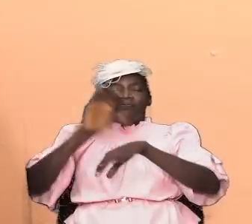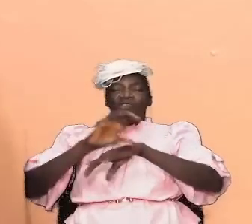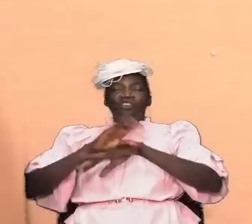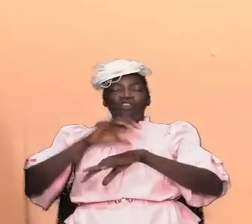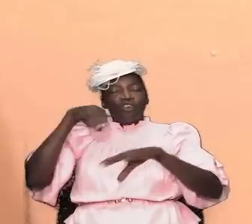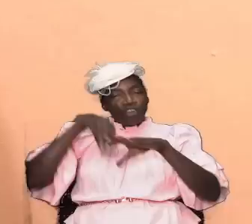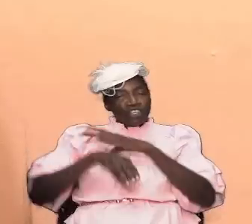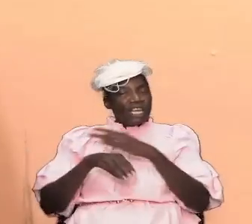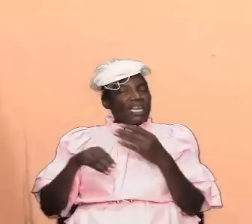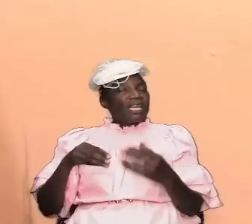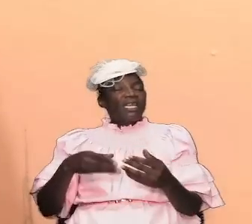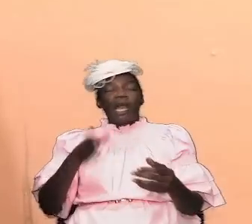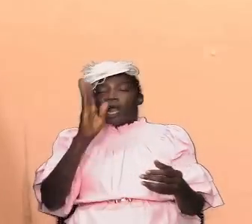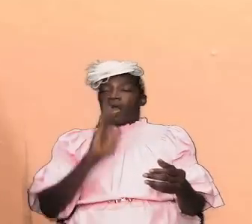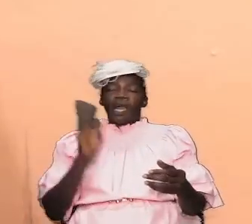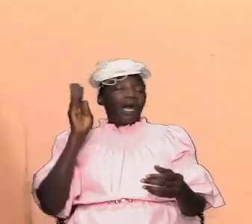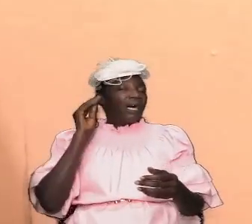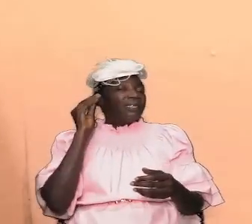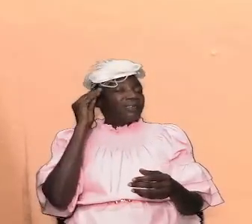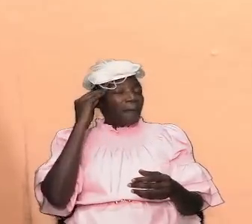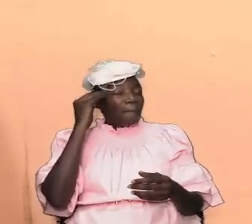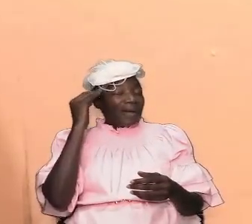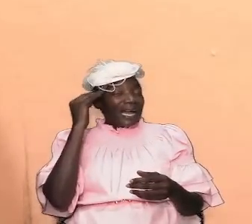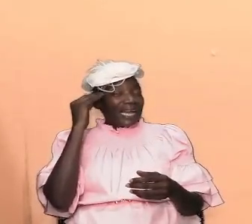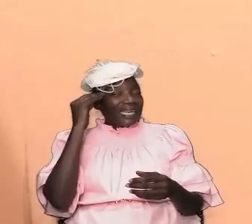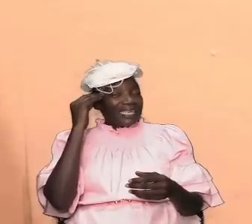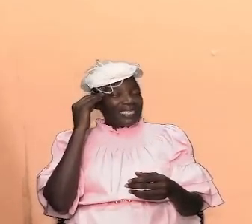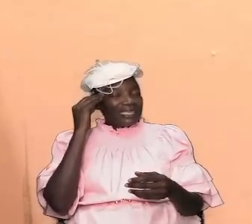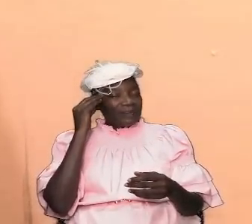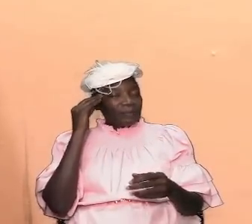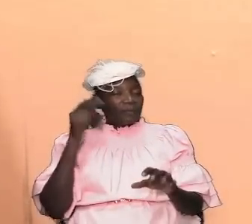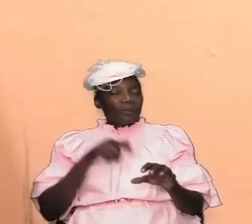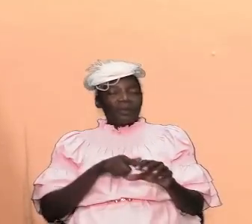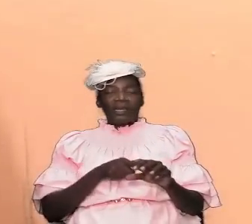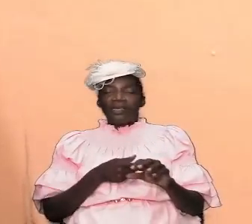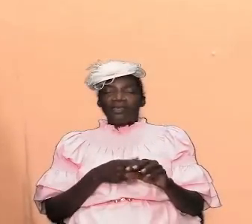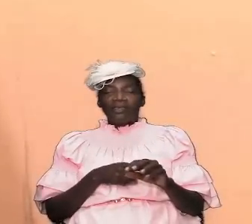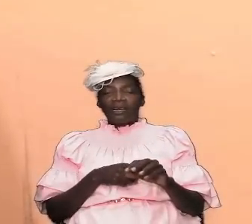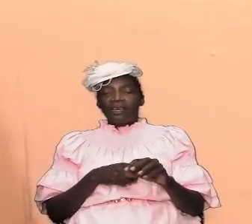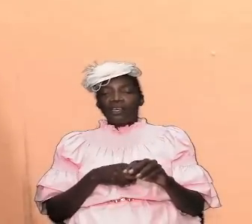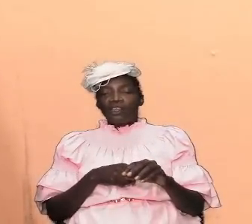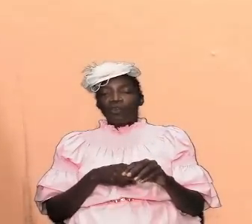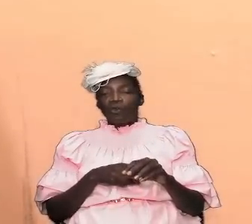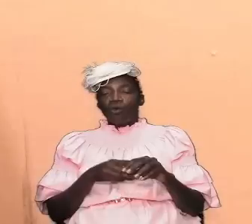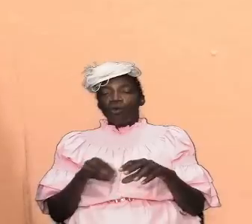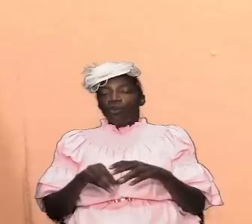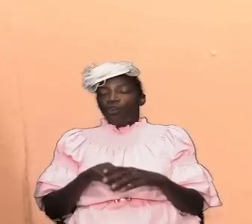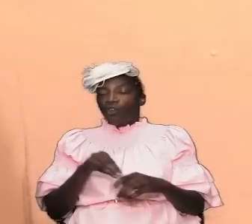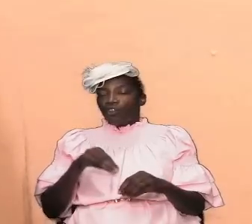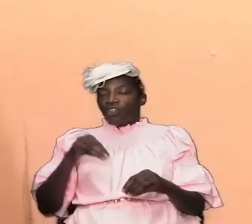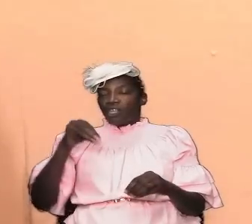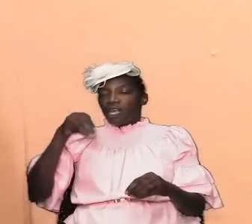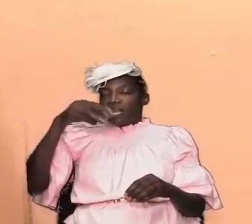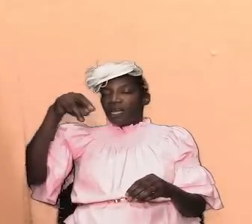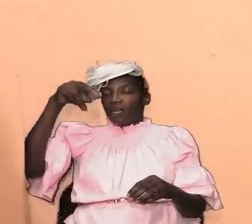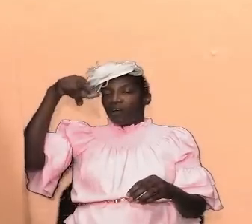mind of god and which he started to roll out to his people